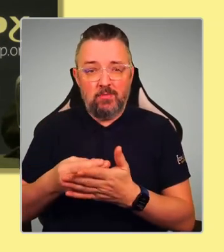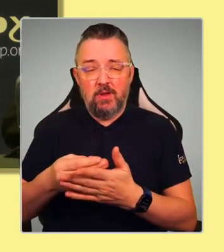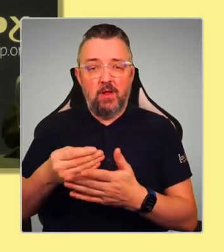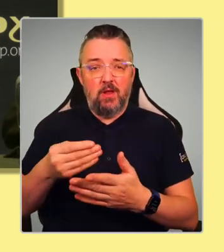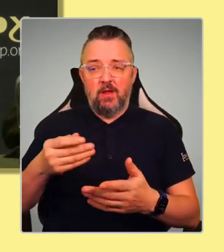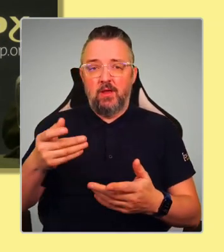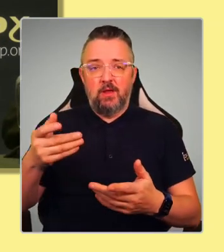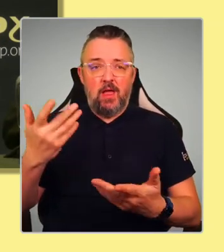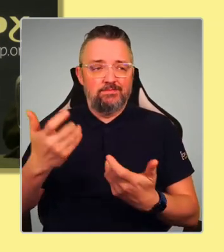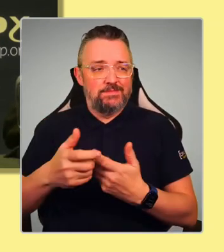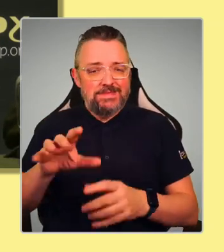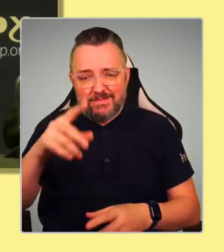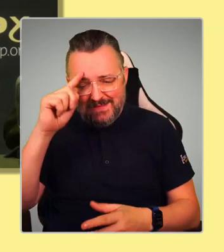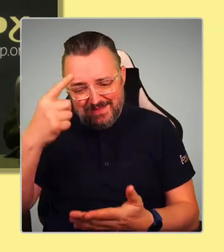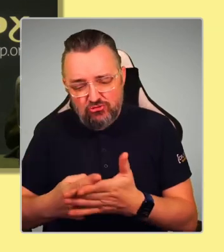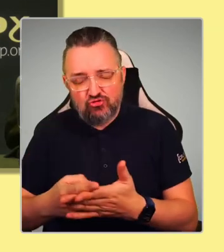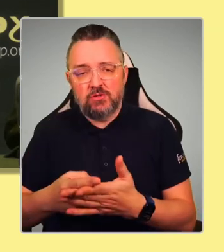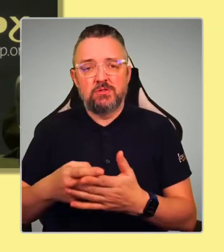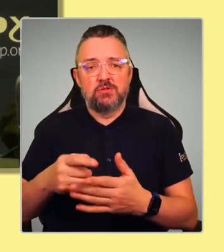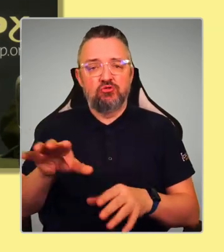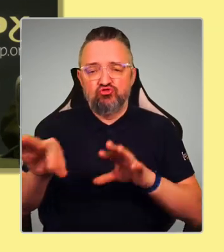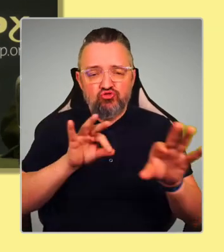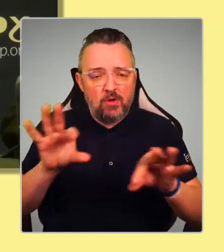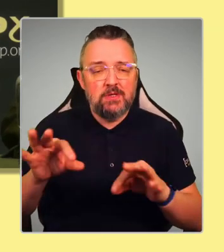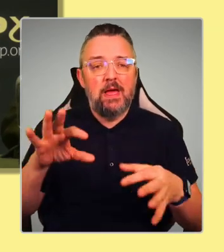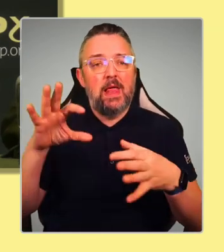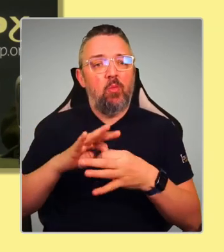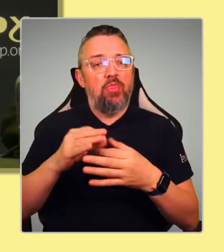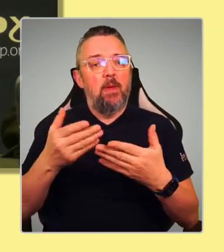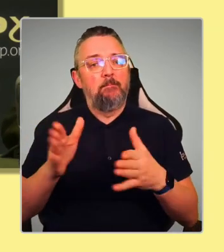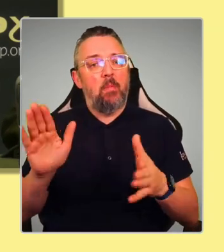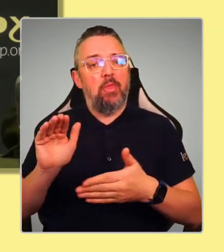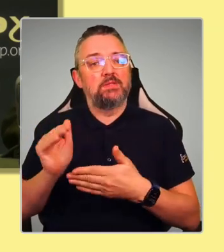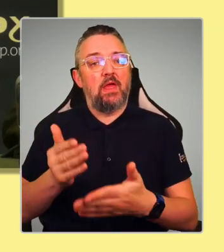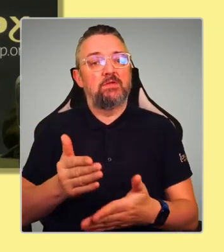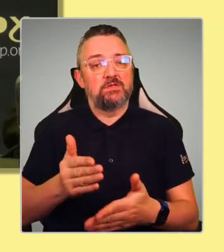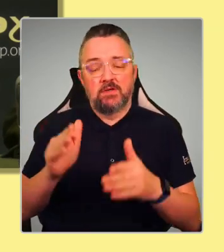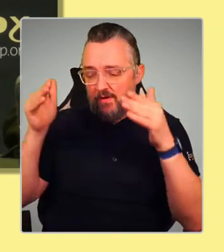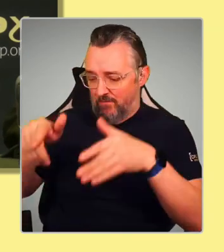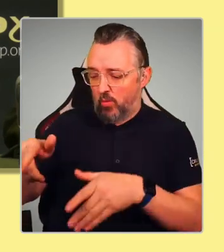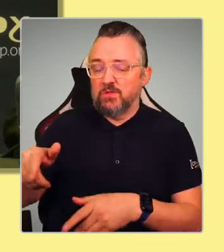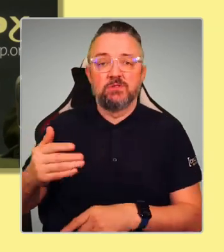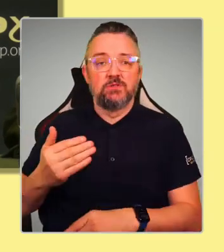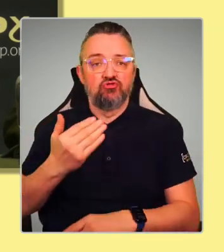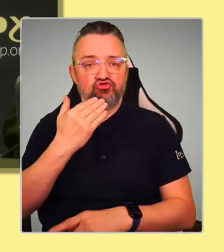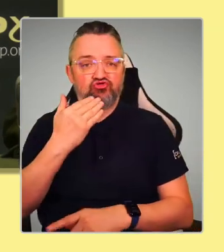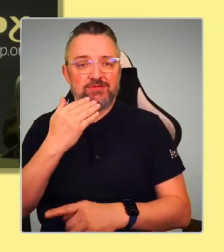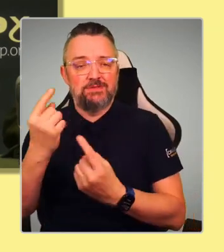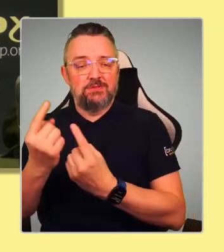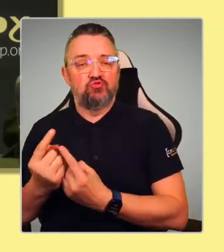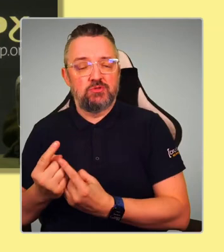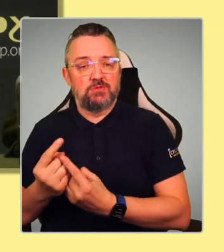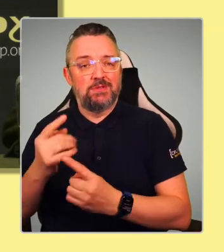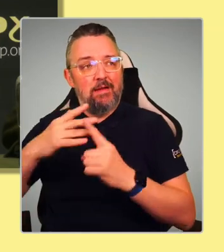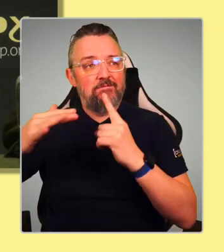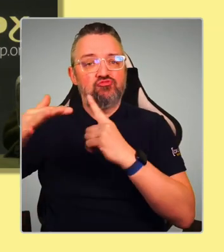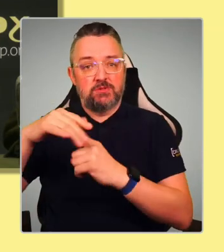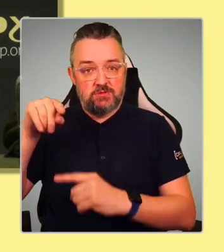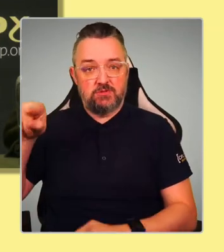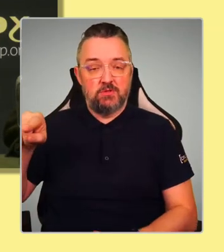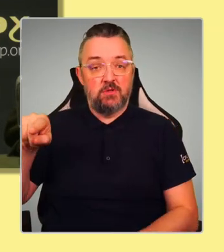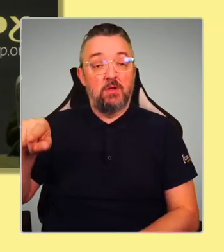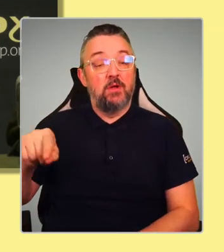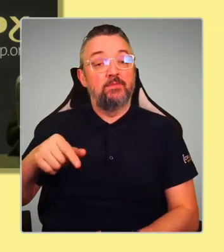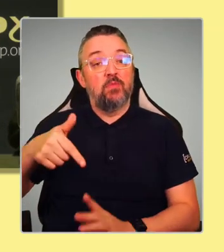that we make when it comes to our public services. And we know that oil and gas in Scotland has been